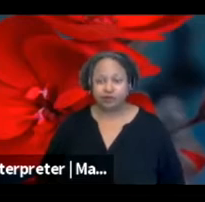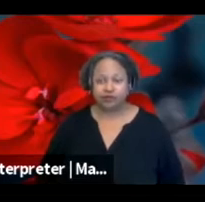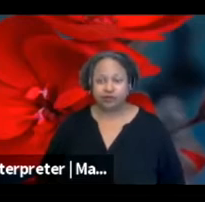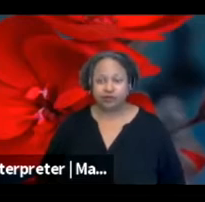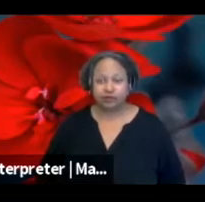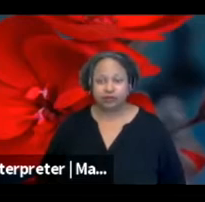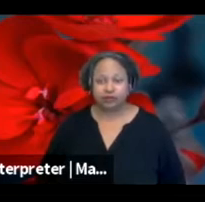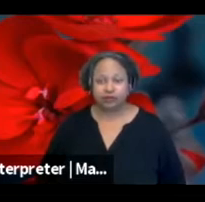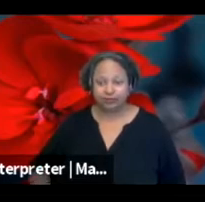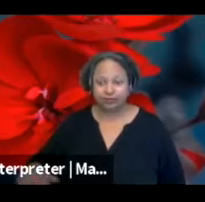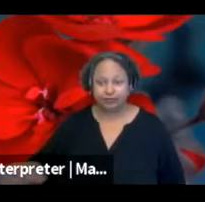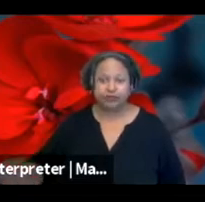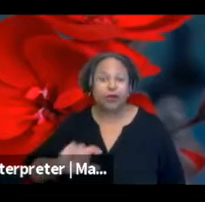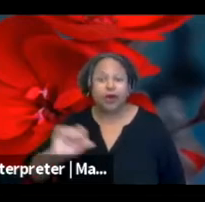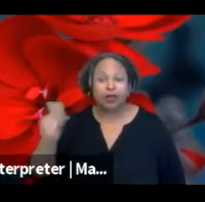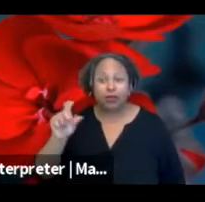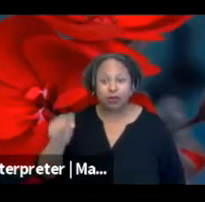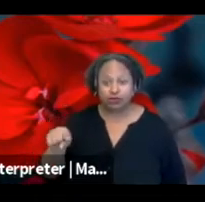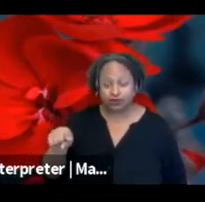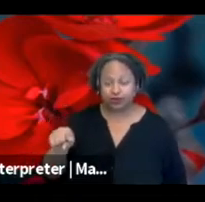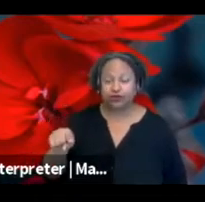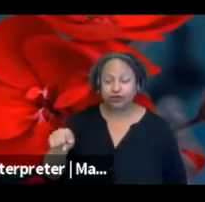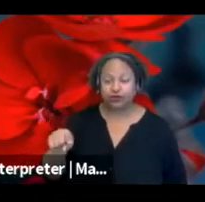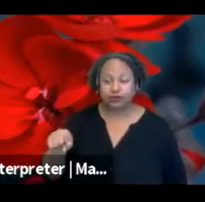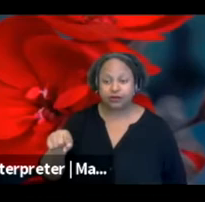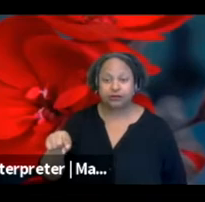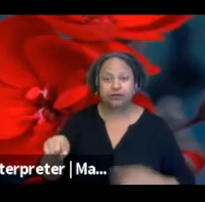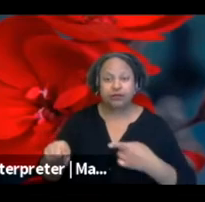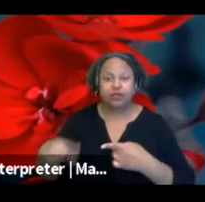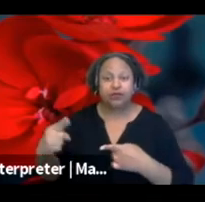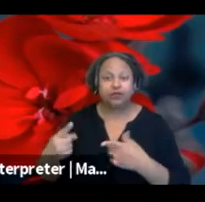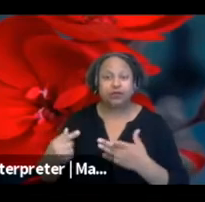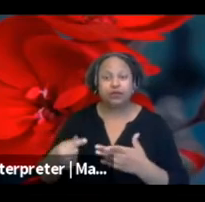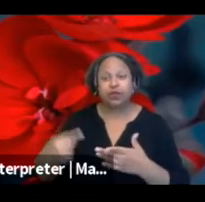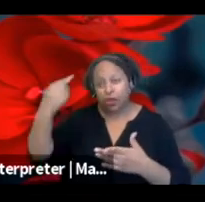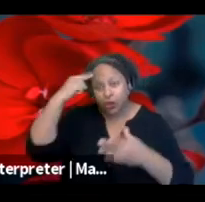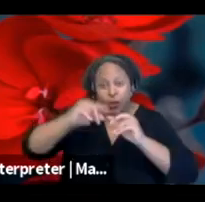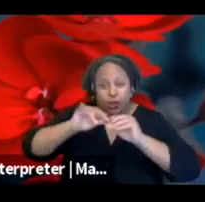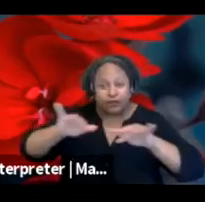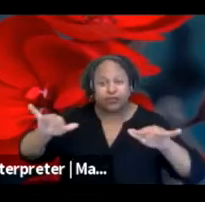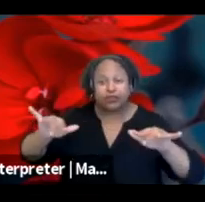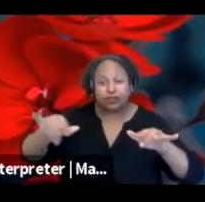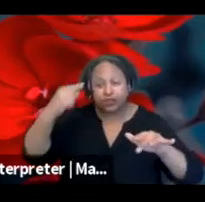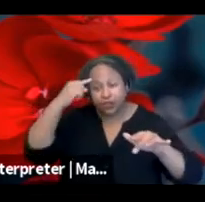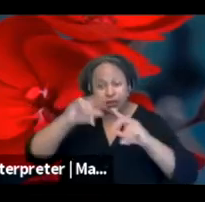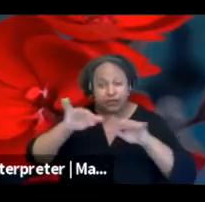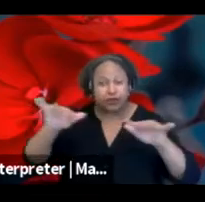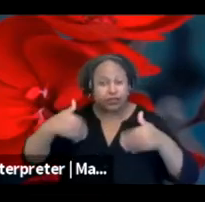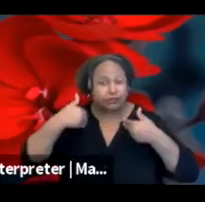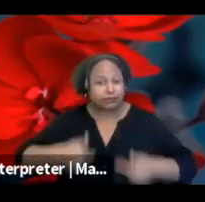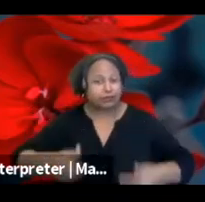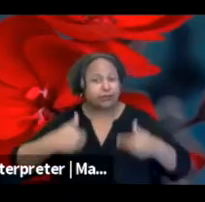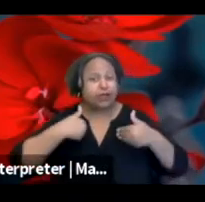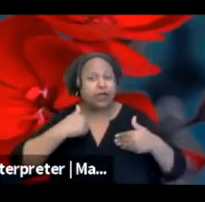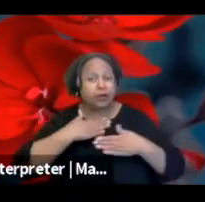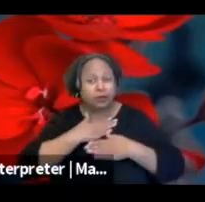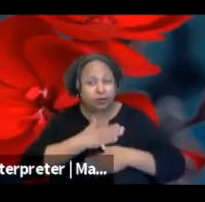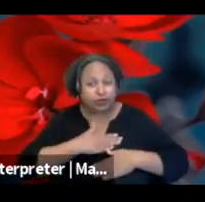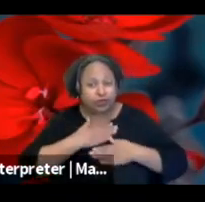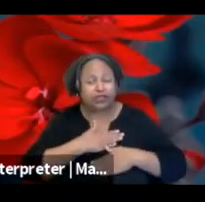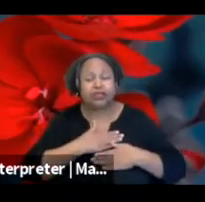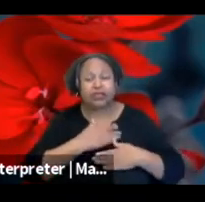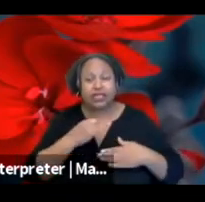Okay. Another question. As someone who's neurodivergent, I would appreciate if assessors were given enough time